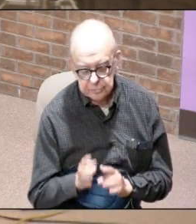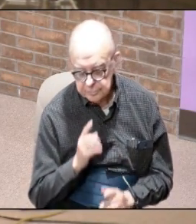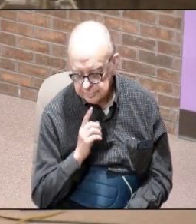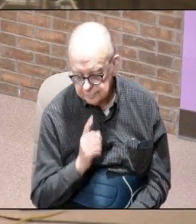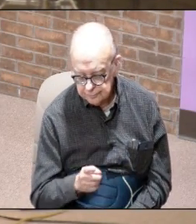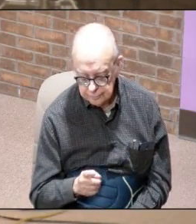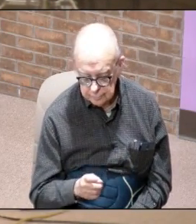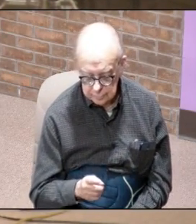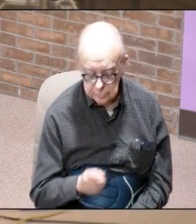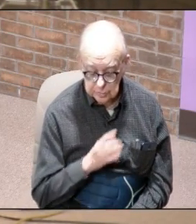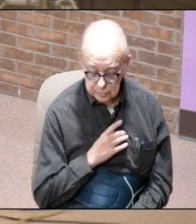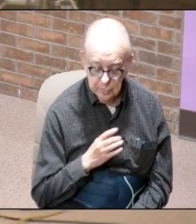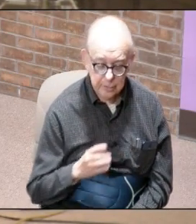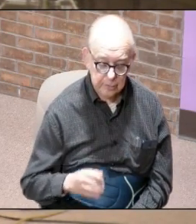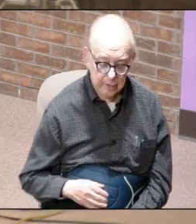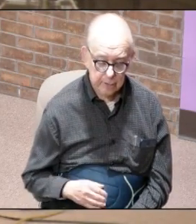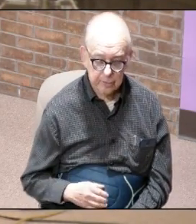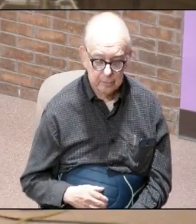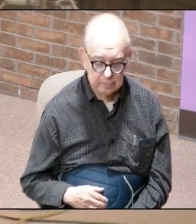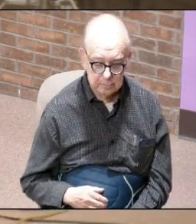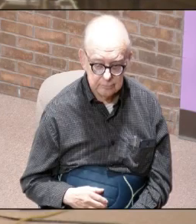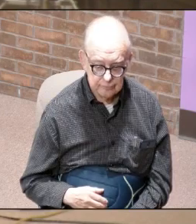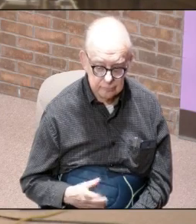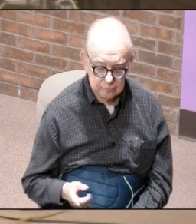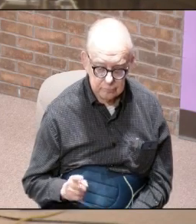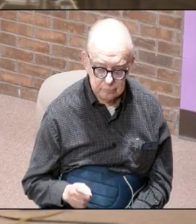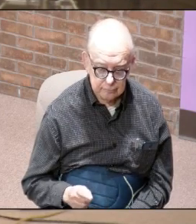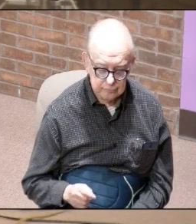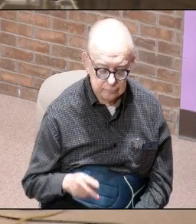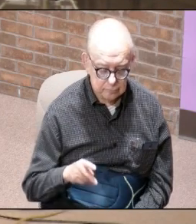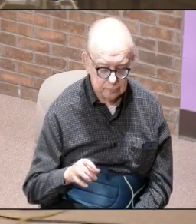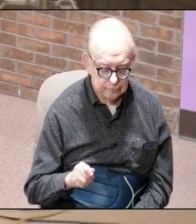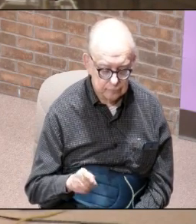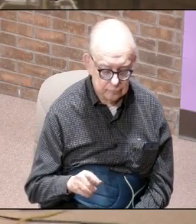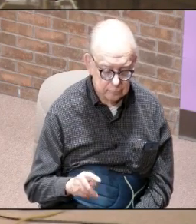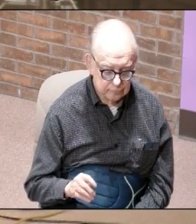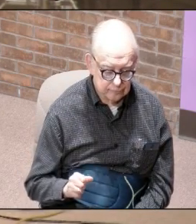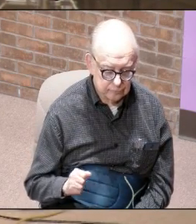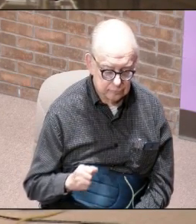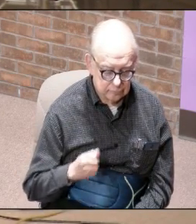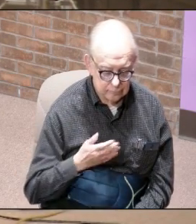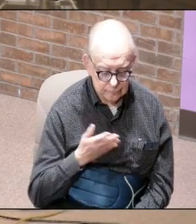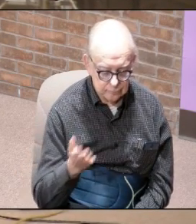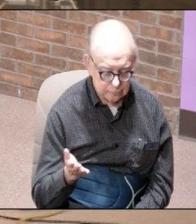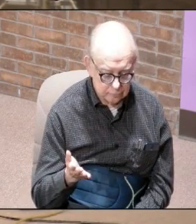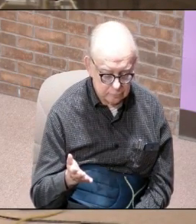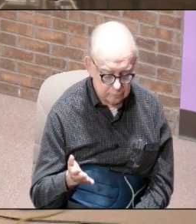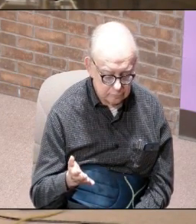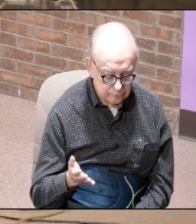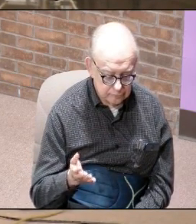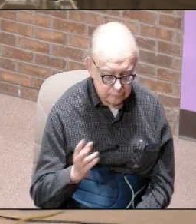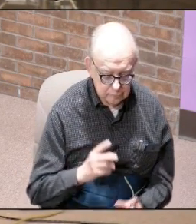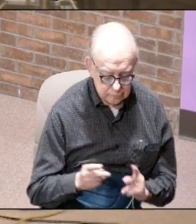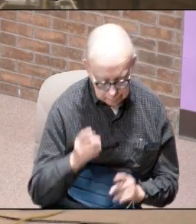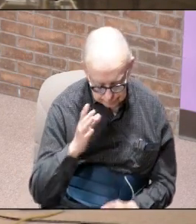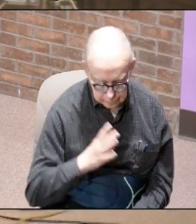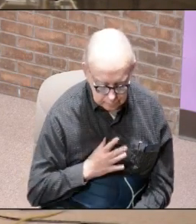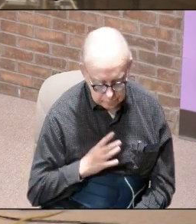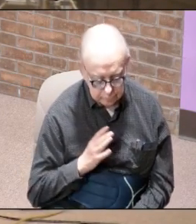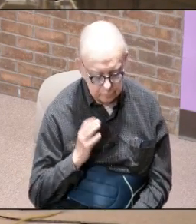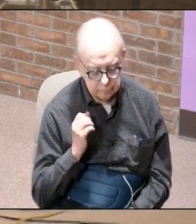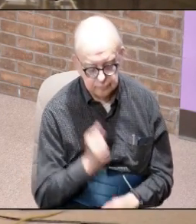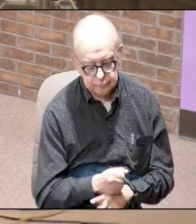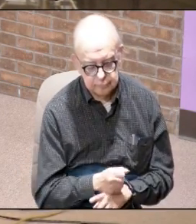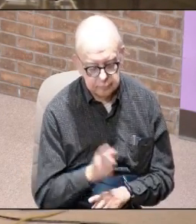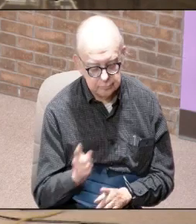Christ and when Pilate at the suggestion of the principal men among us had condemned